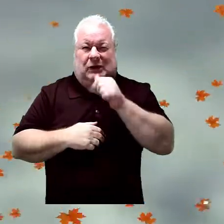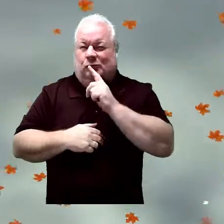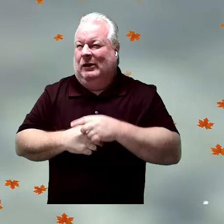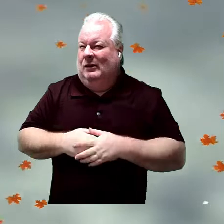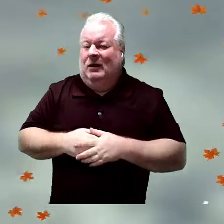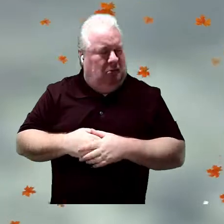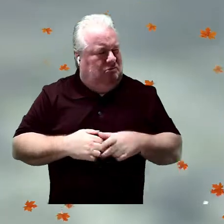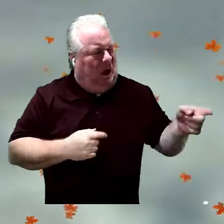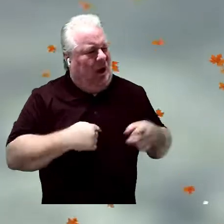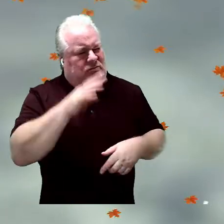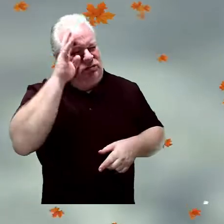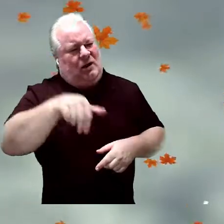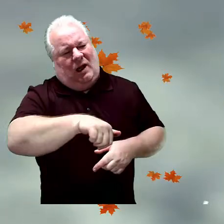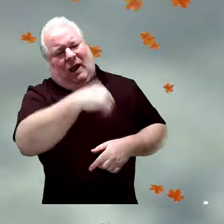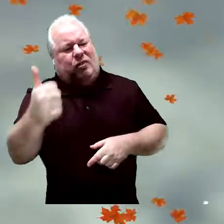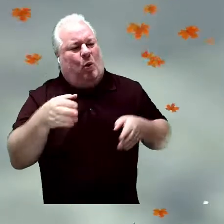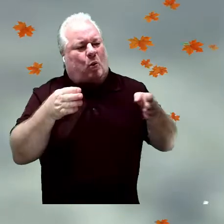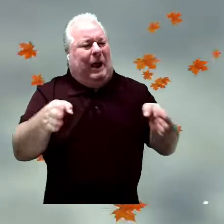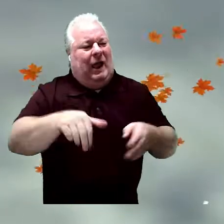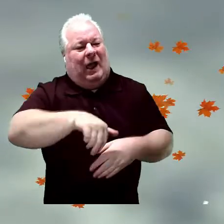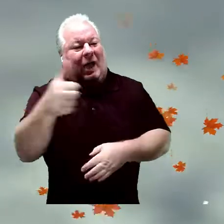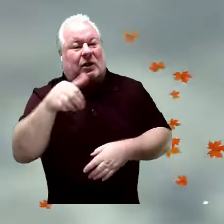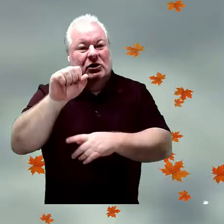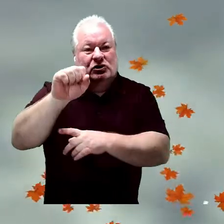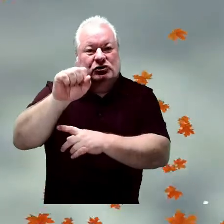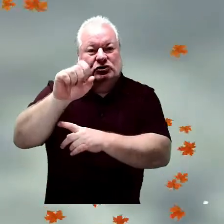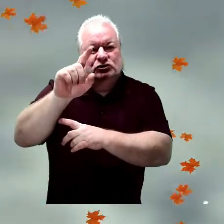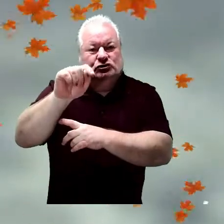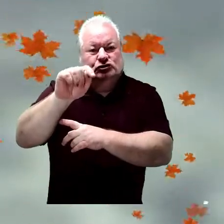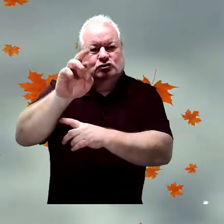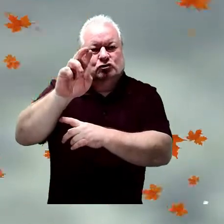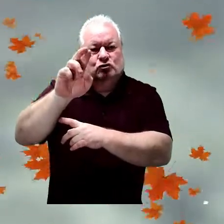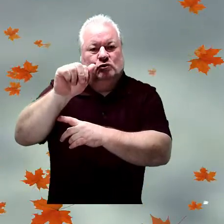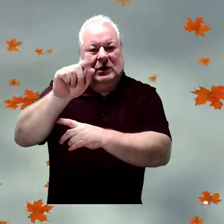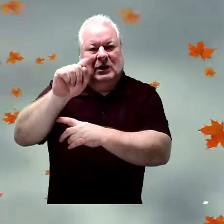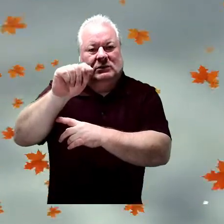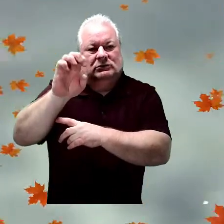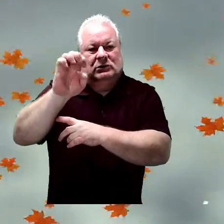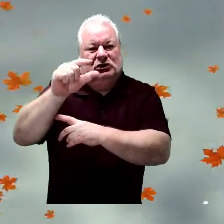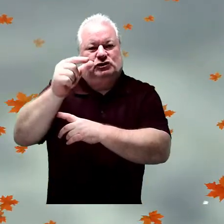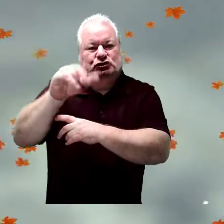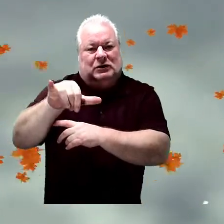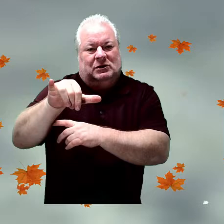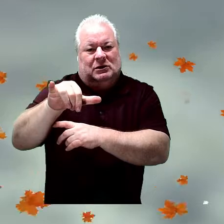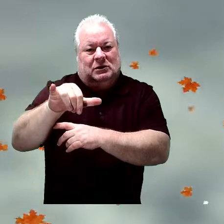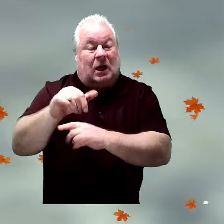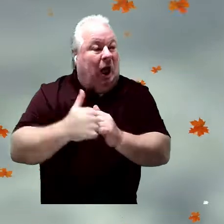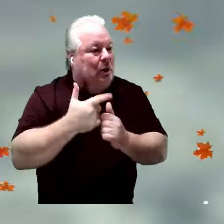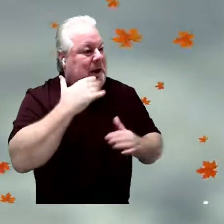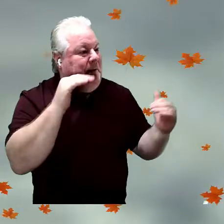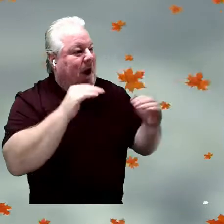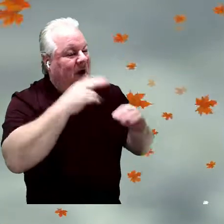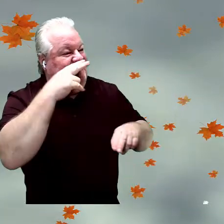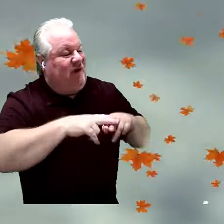that's OK. We'll come up with another strategy. Uh, what about if we say goodbye in a fun